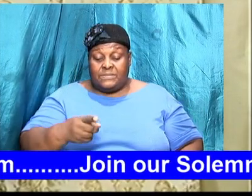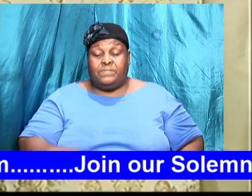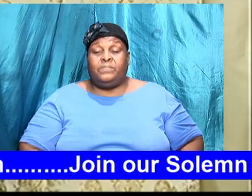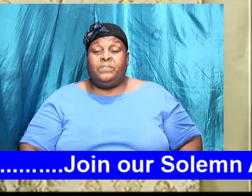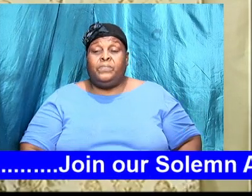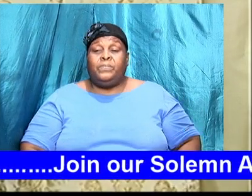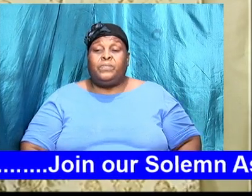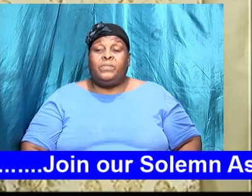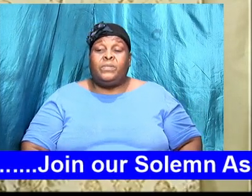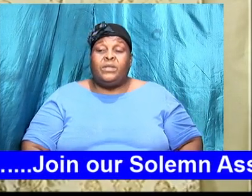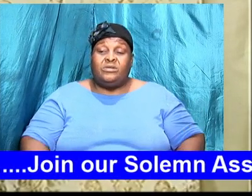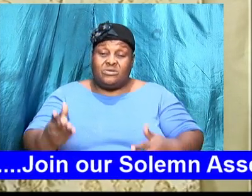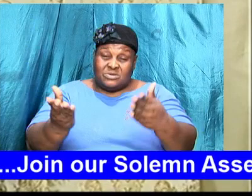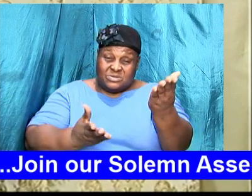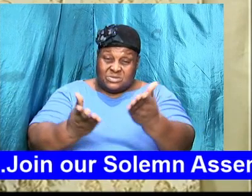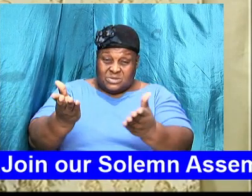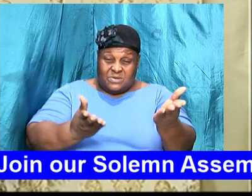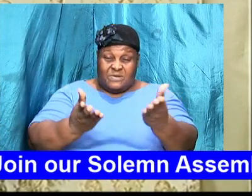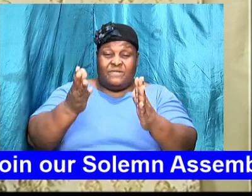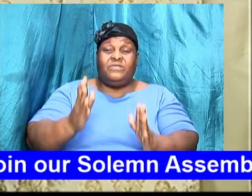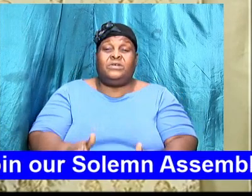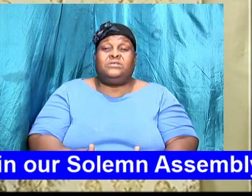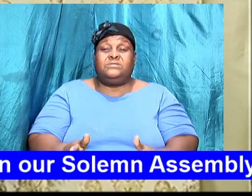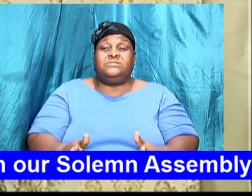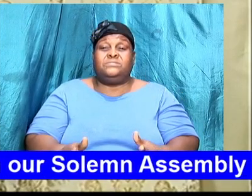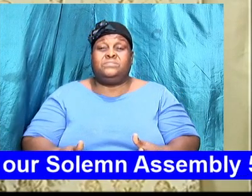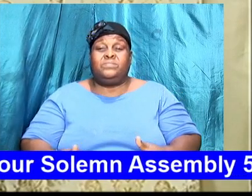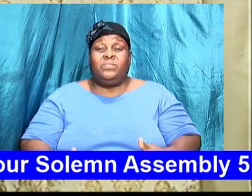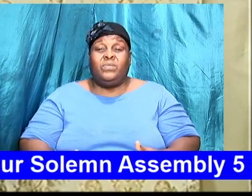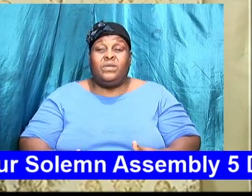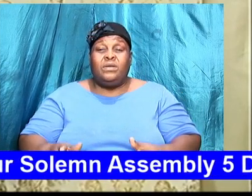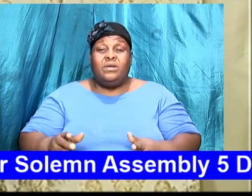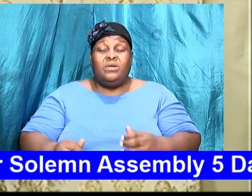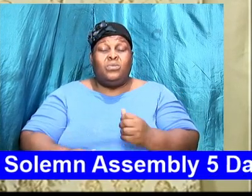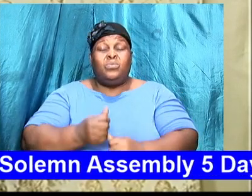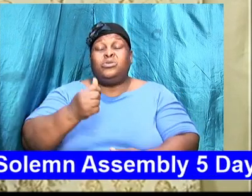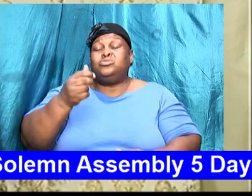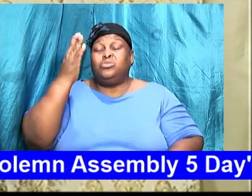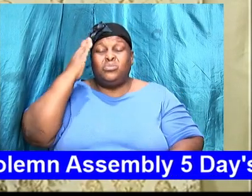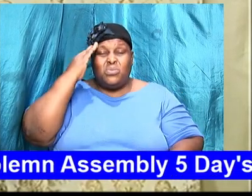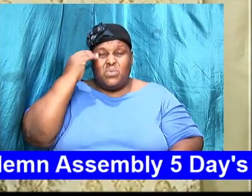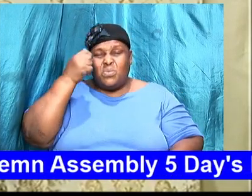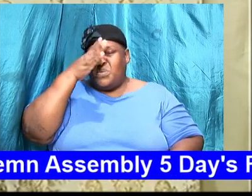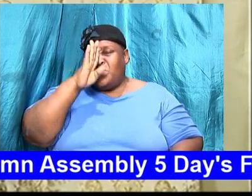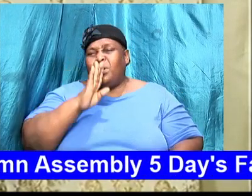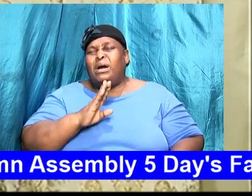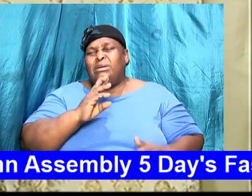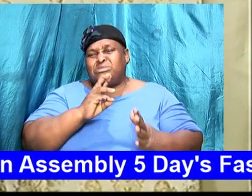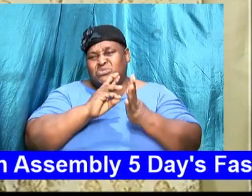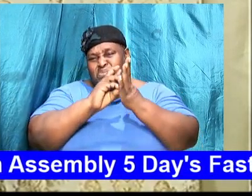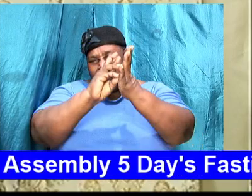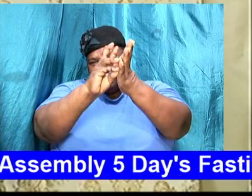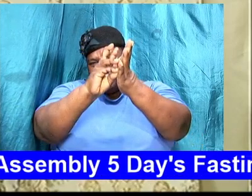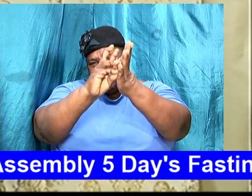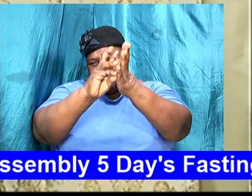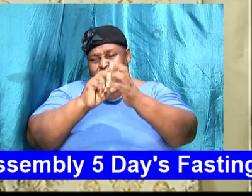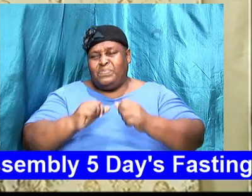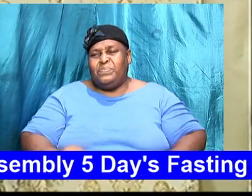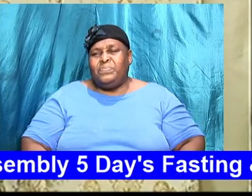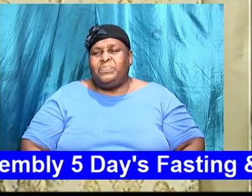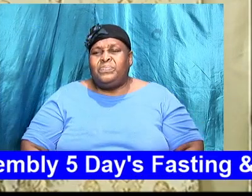And the servant, which knew his Lord's will, I want you to listen to this one carefully, you know.